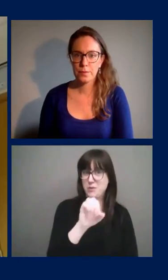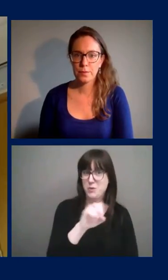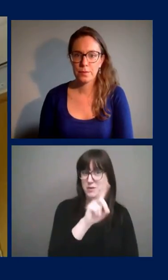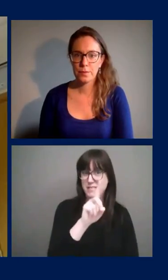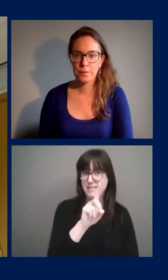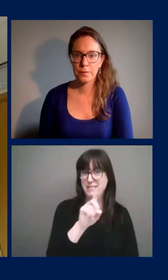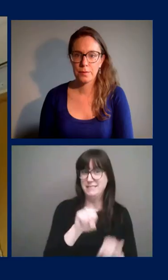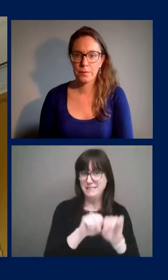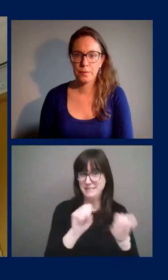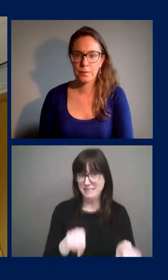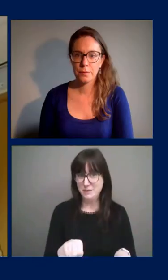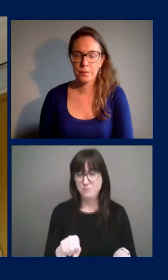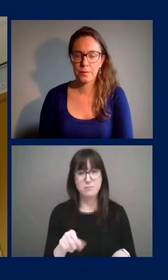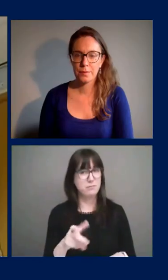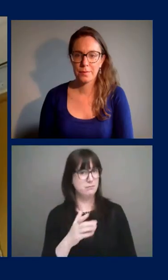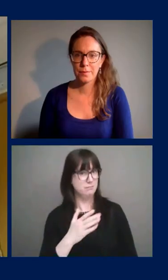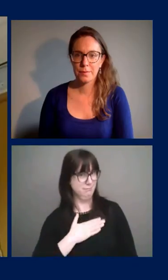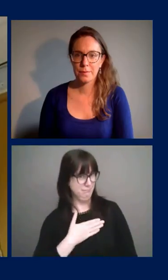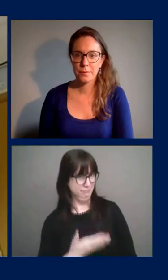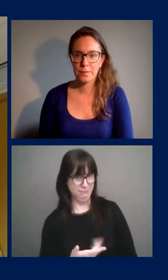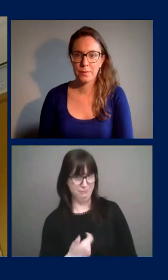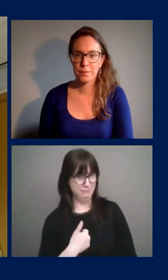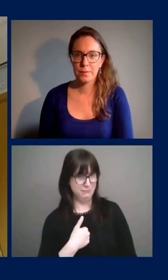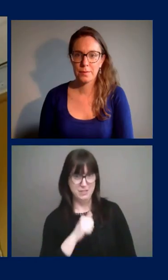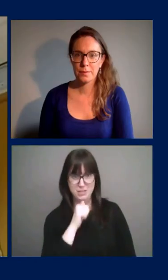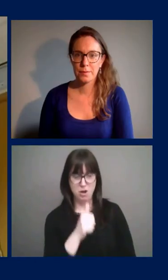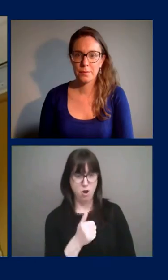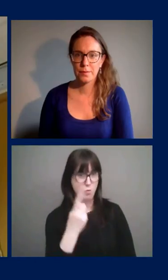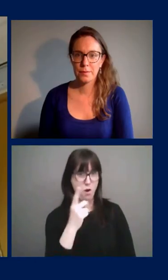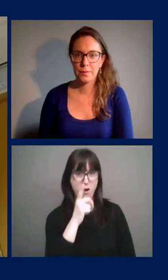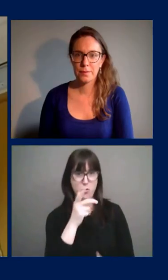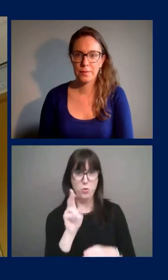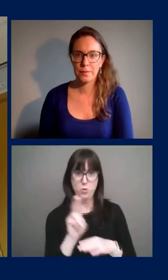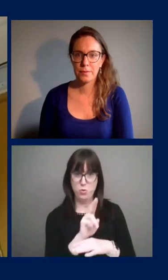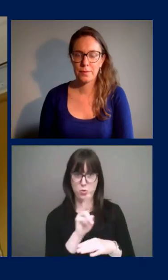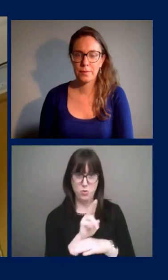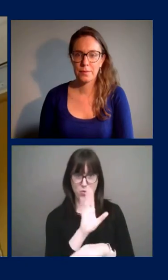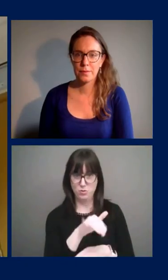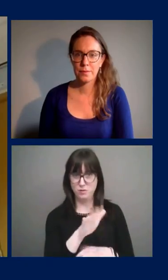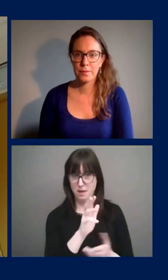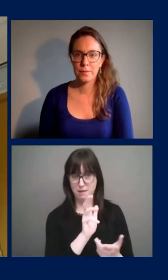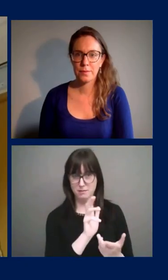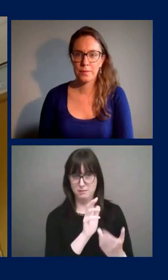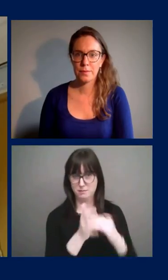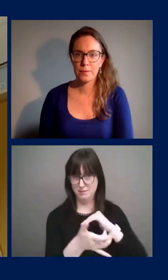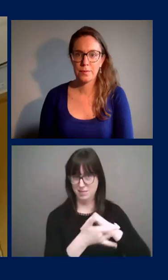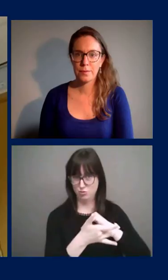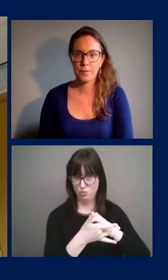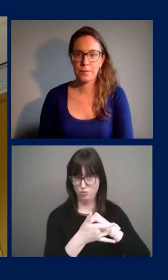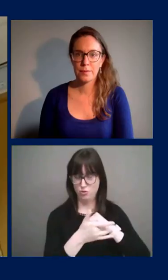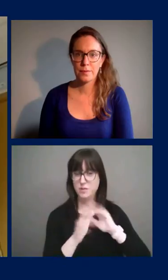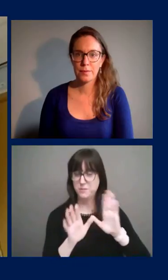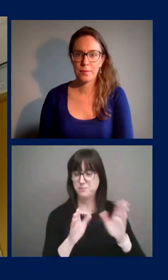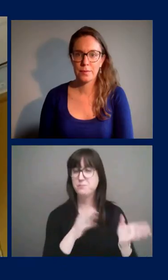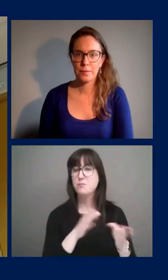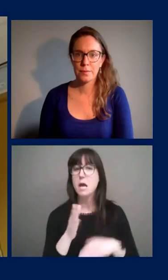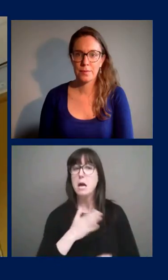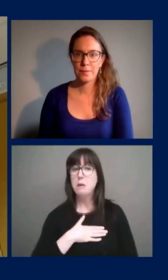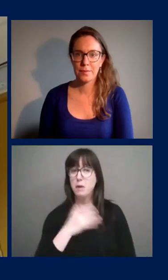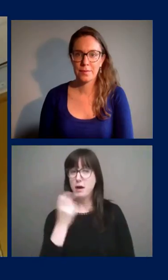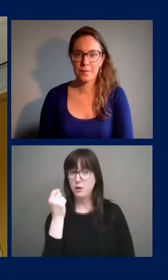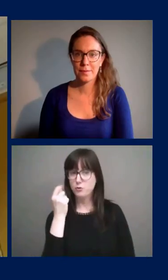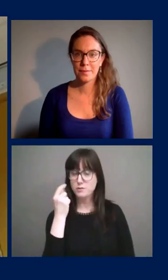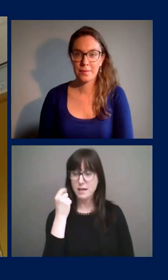I'm not one of the many that actually interacts with that interface. My understanding is that it's